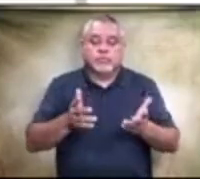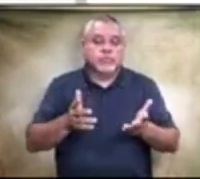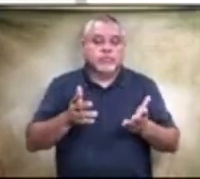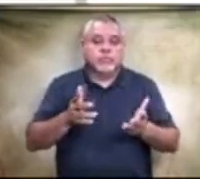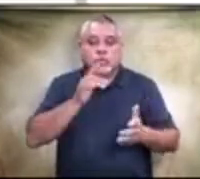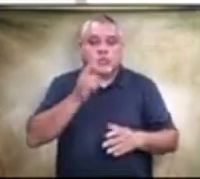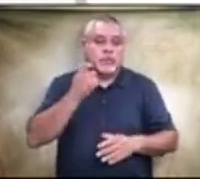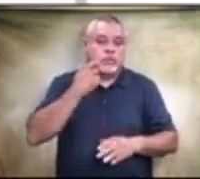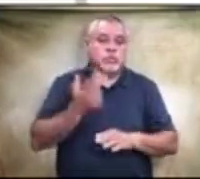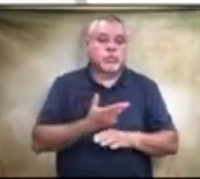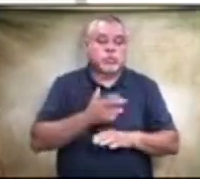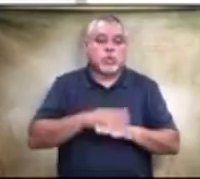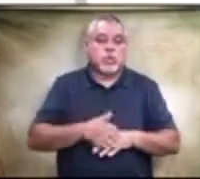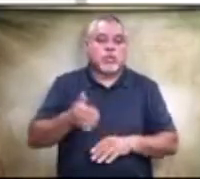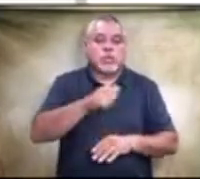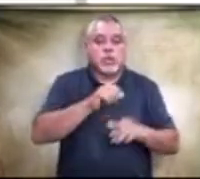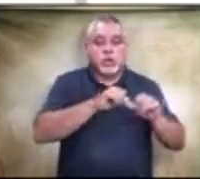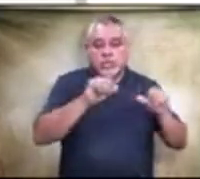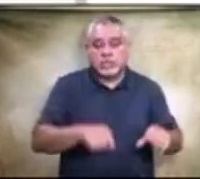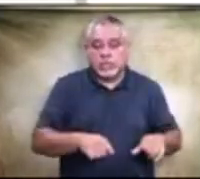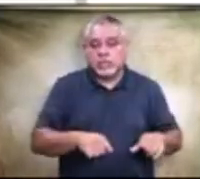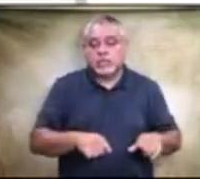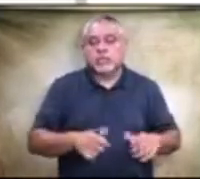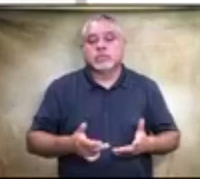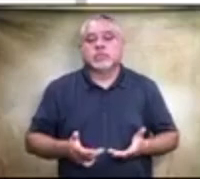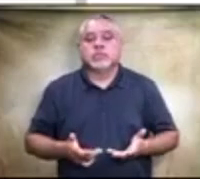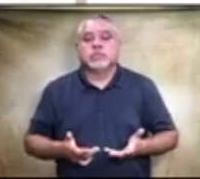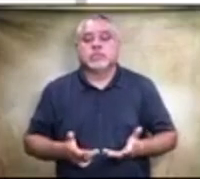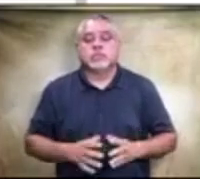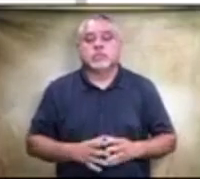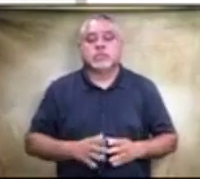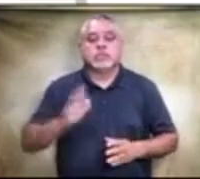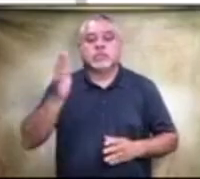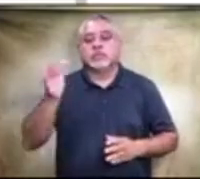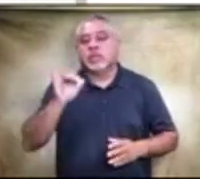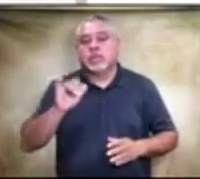used on the architect, but it seems like Evaluator